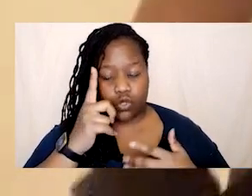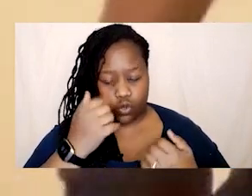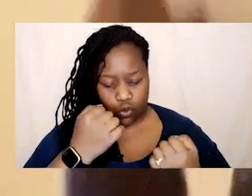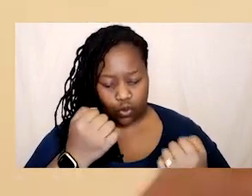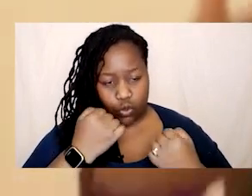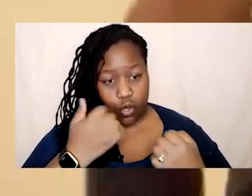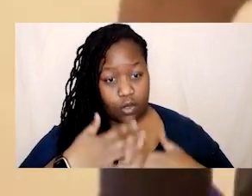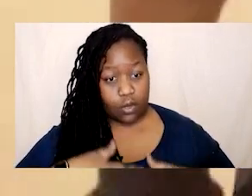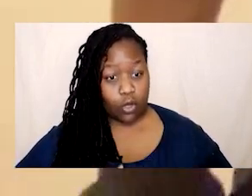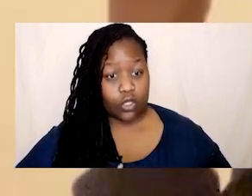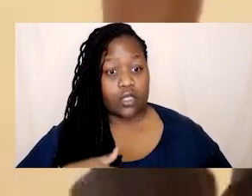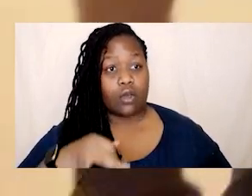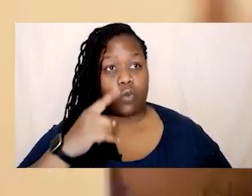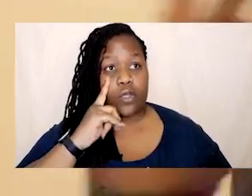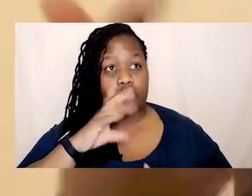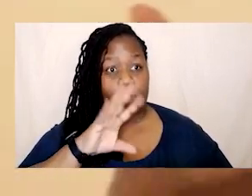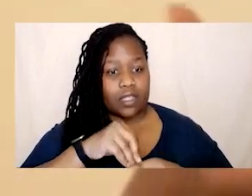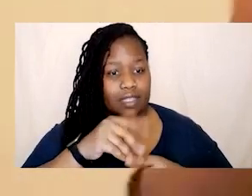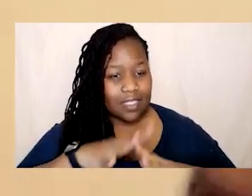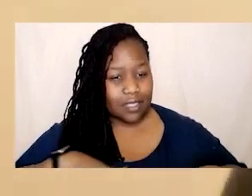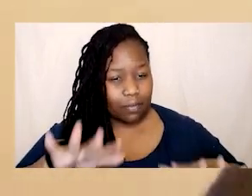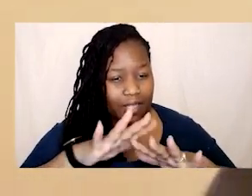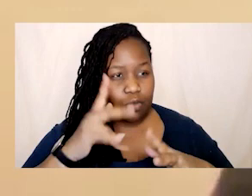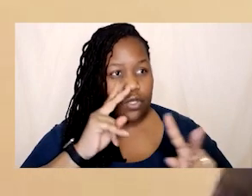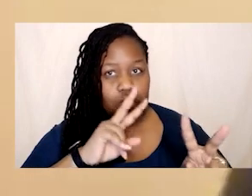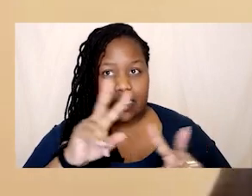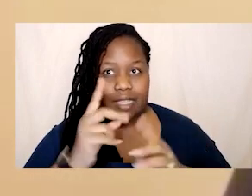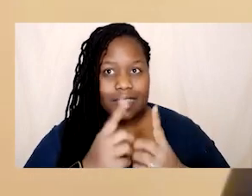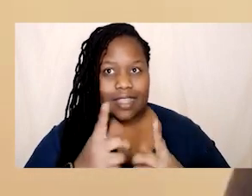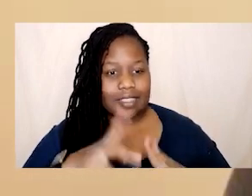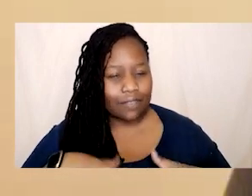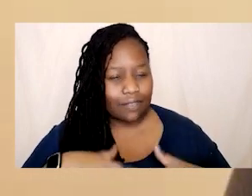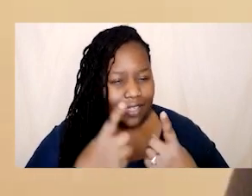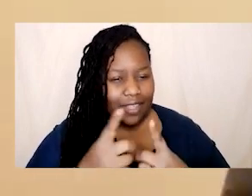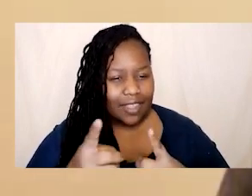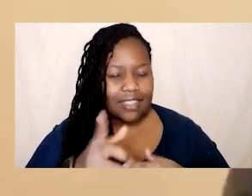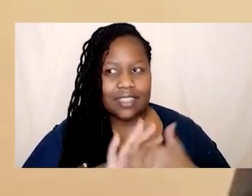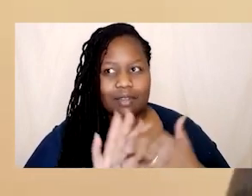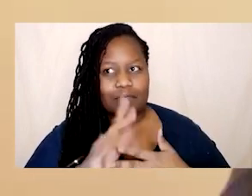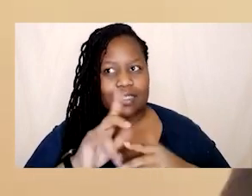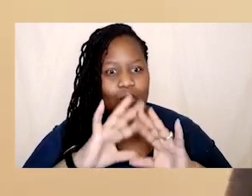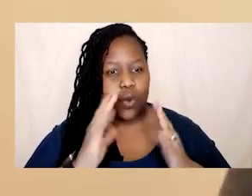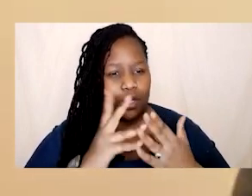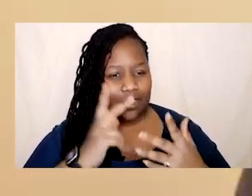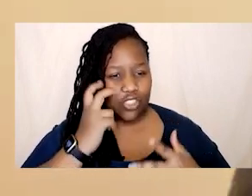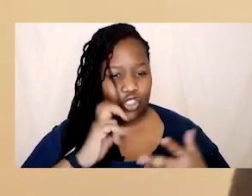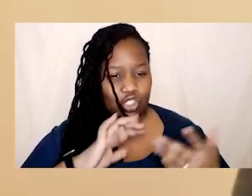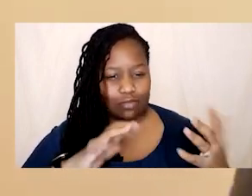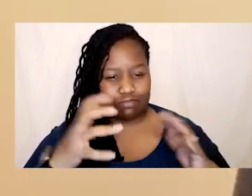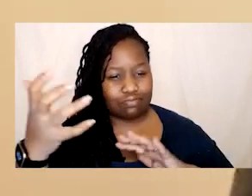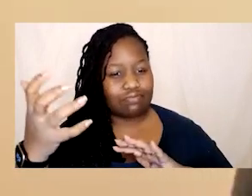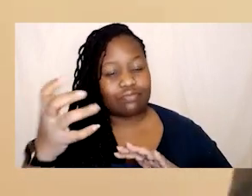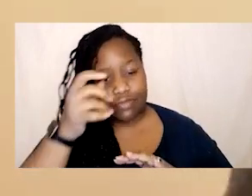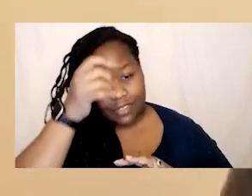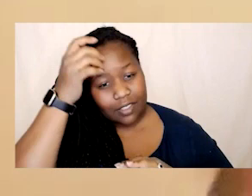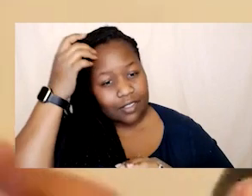this space when you're seeing what you're seeing when you're feeling what you're feeling like the world is really really shit right now like i don't think the economy and cost of living